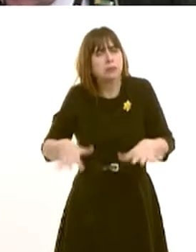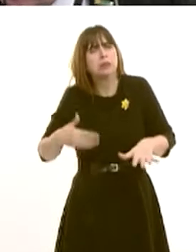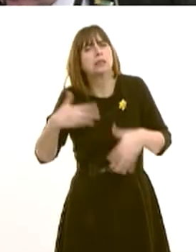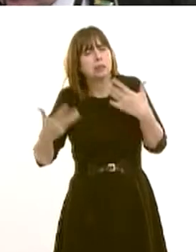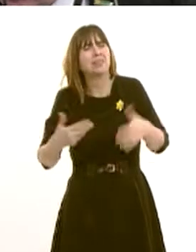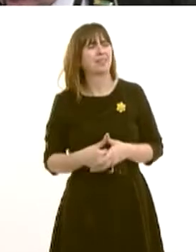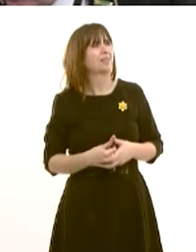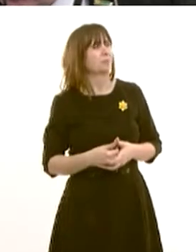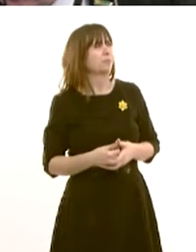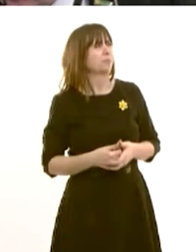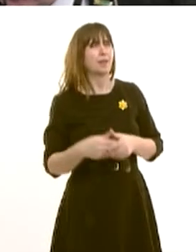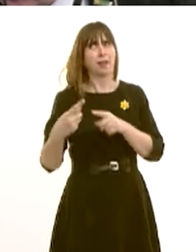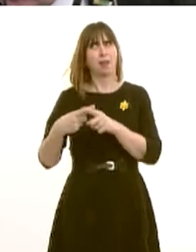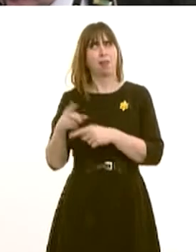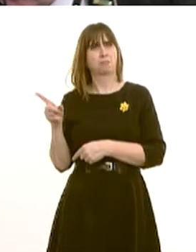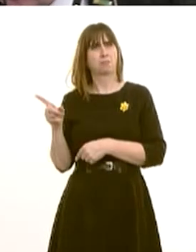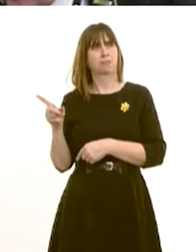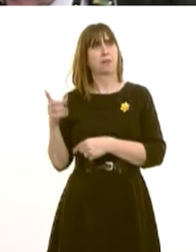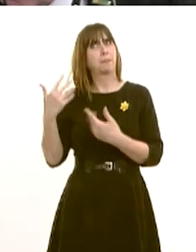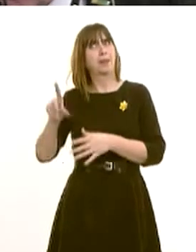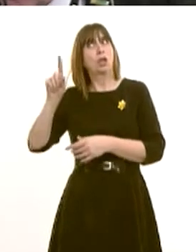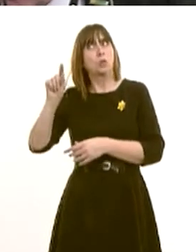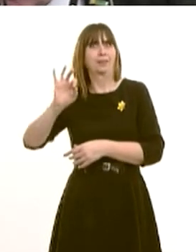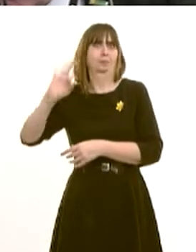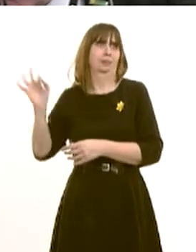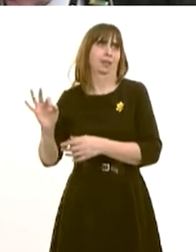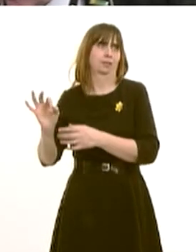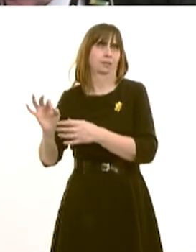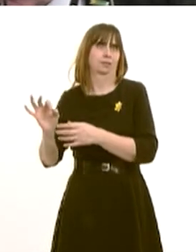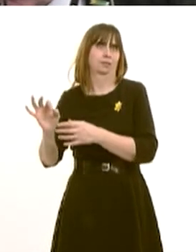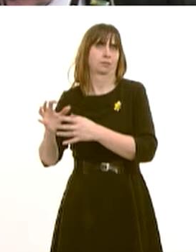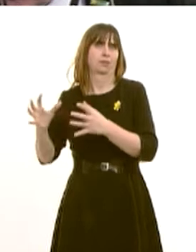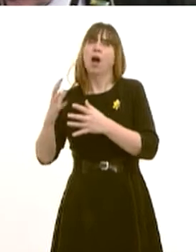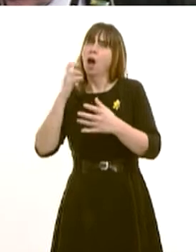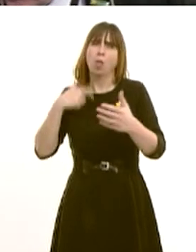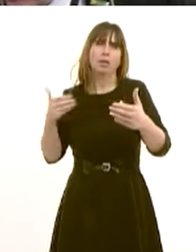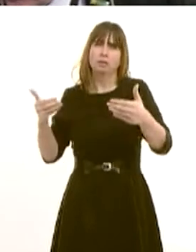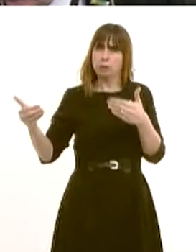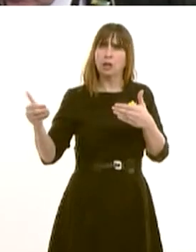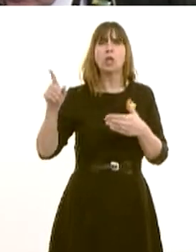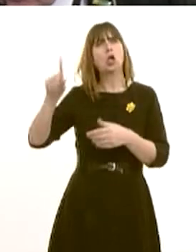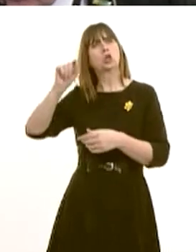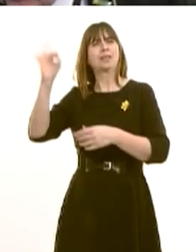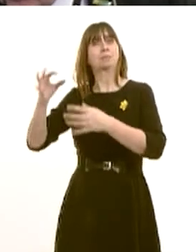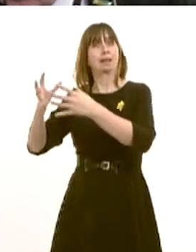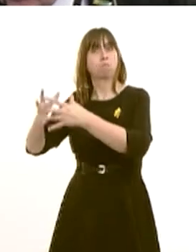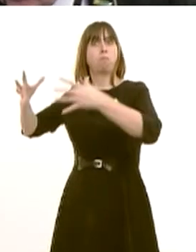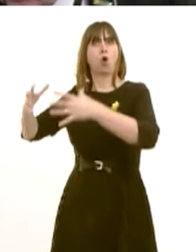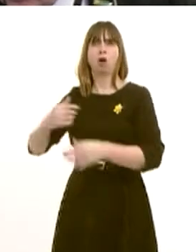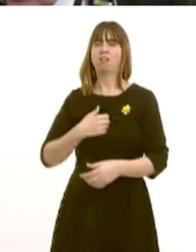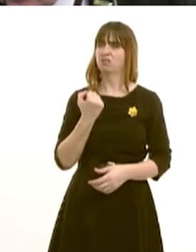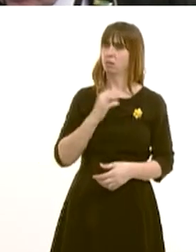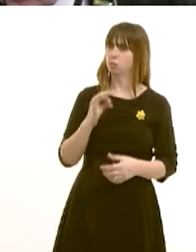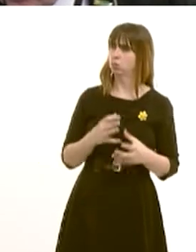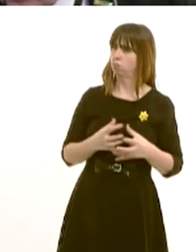the same increase in England over the same period is 20%, so every time you increase, we fall further behind. So, what specifically